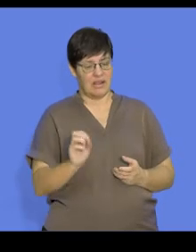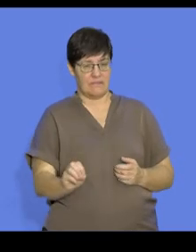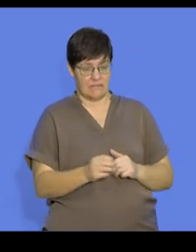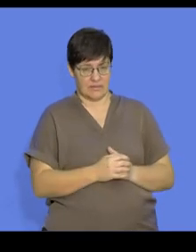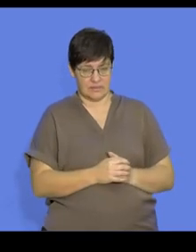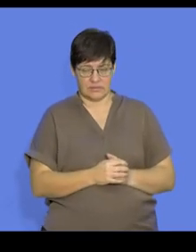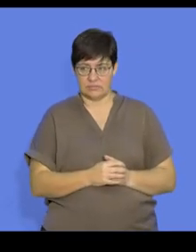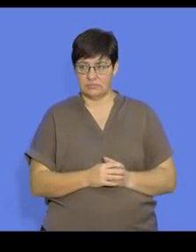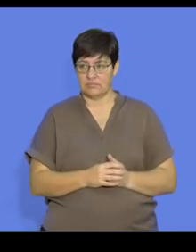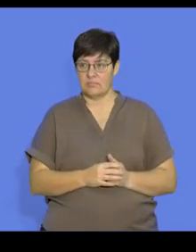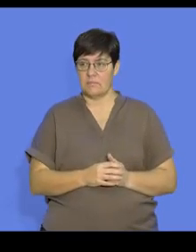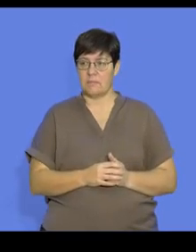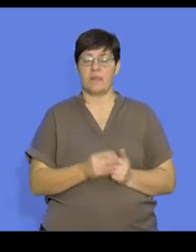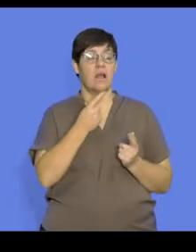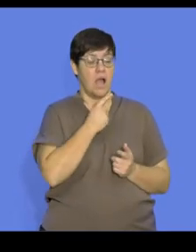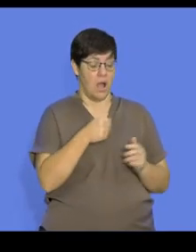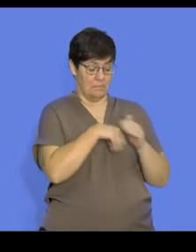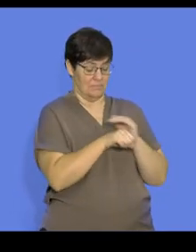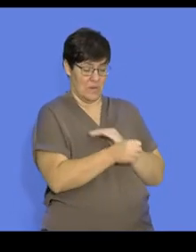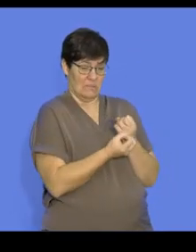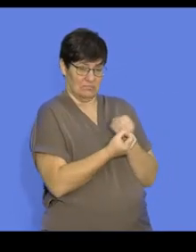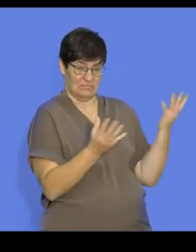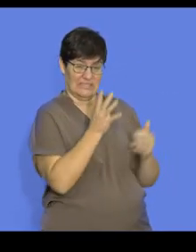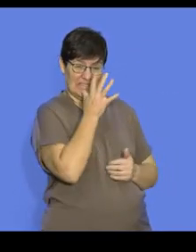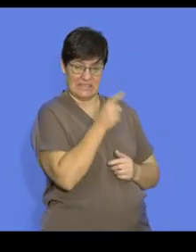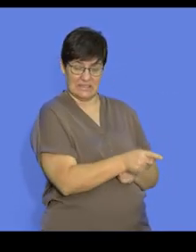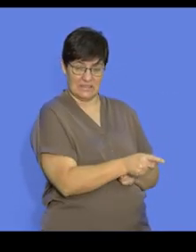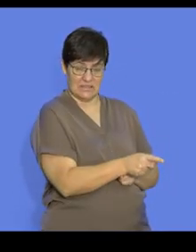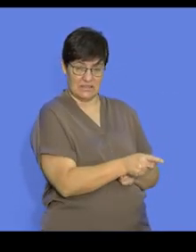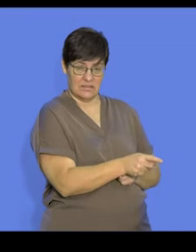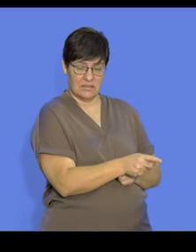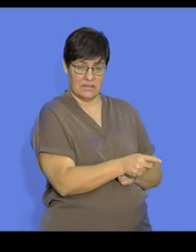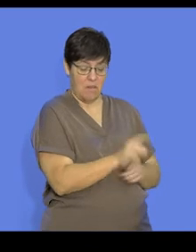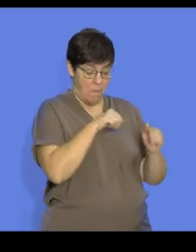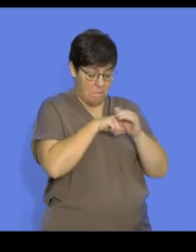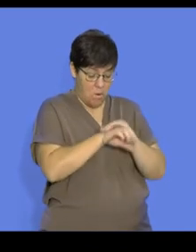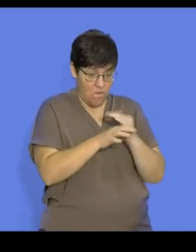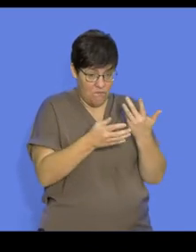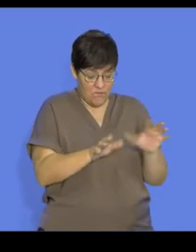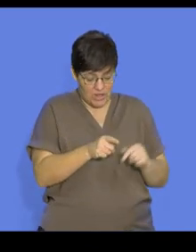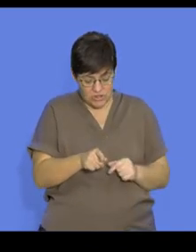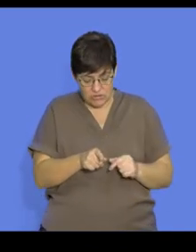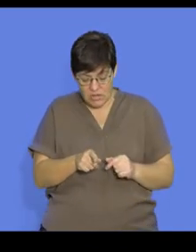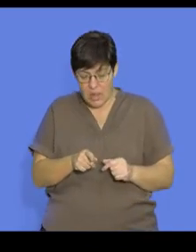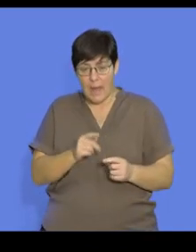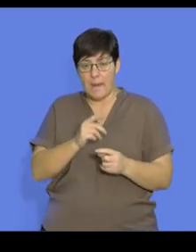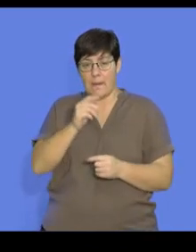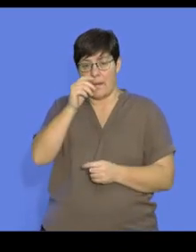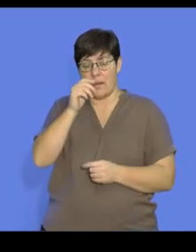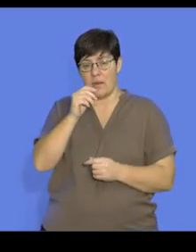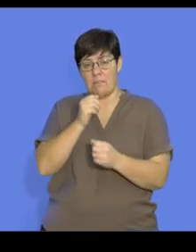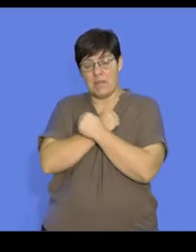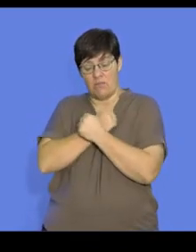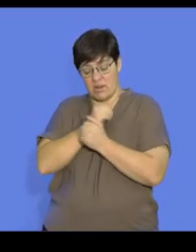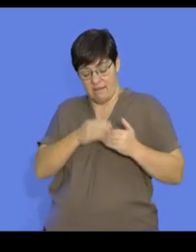see that there's a lot of offspring. The number of young that are produced are exponentially high. There is very little parental care and hence there is a